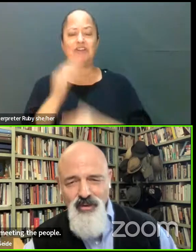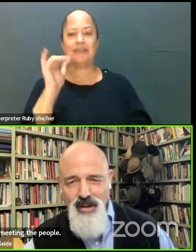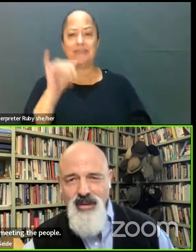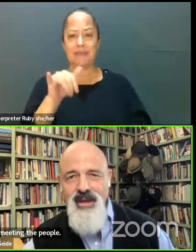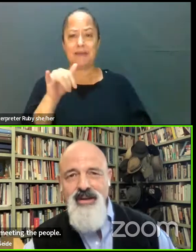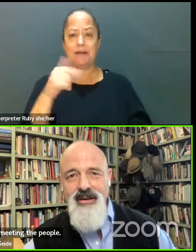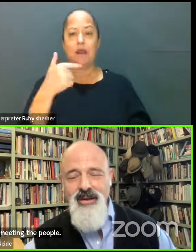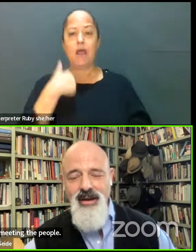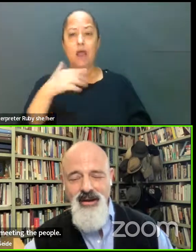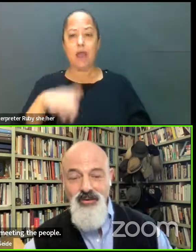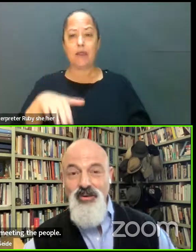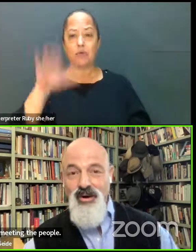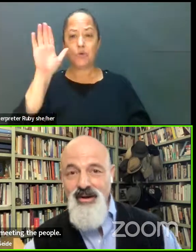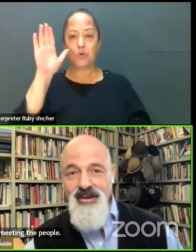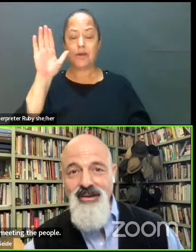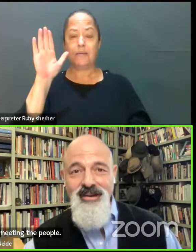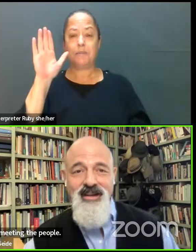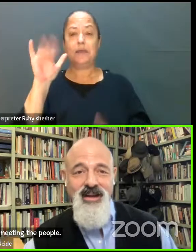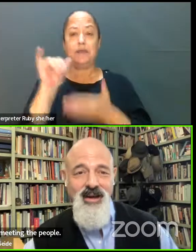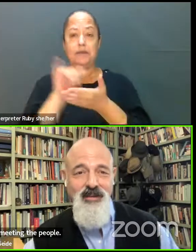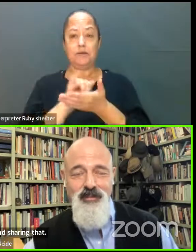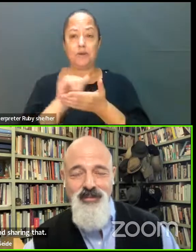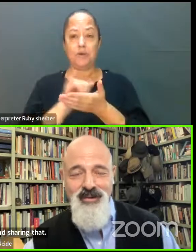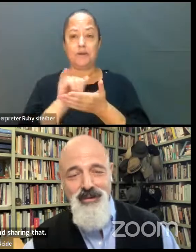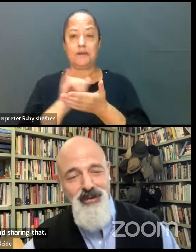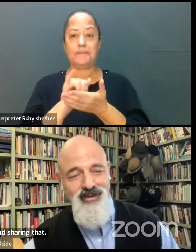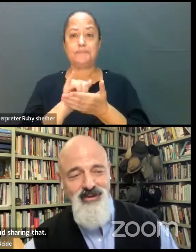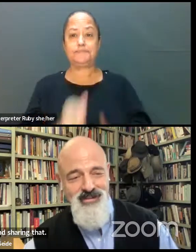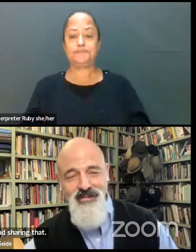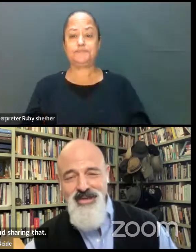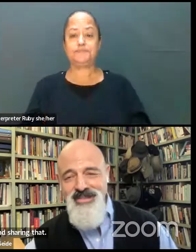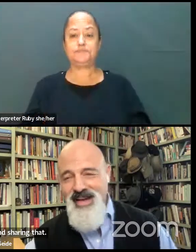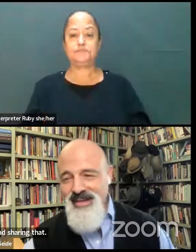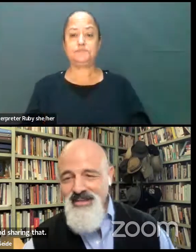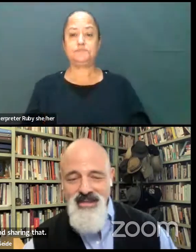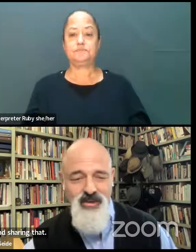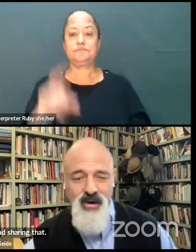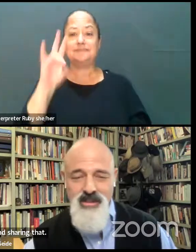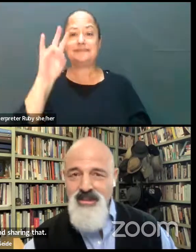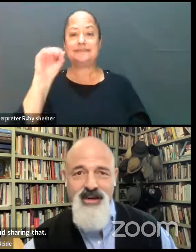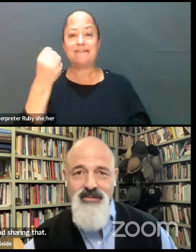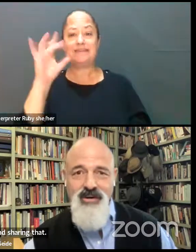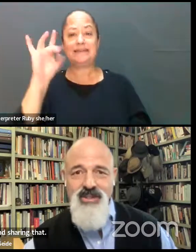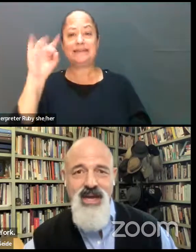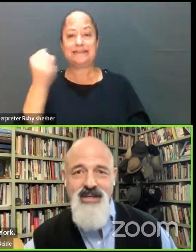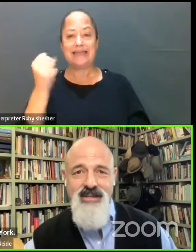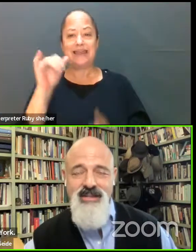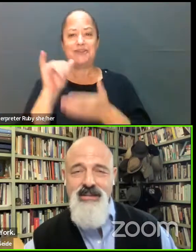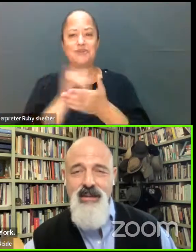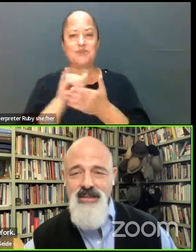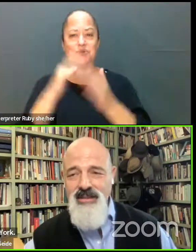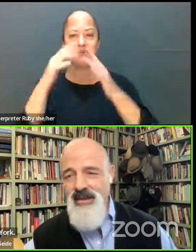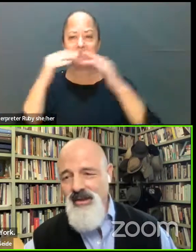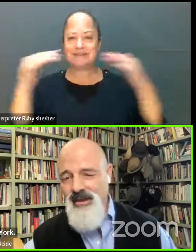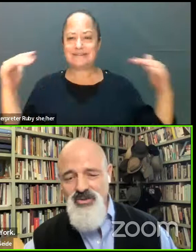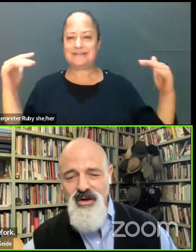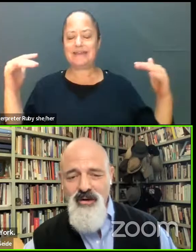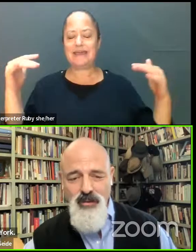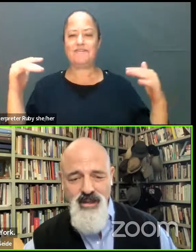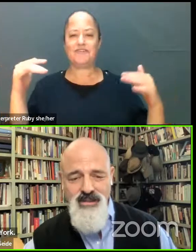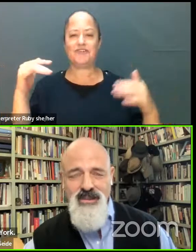So I grew up in New York in the 70s and 80s. New York was a diverse and intimate,